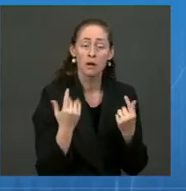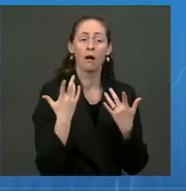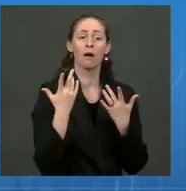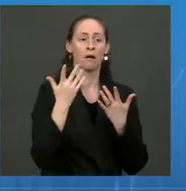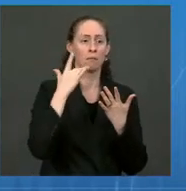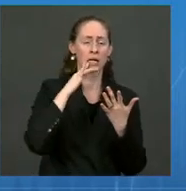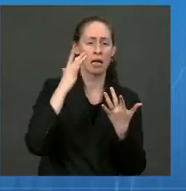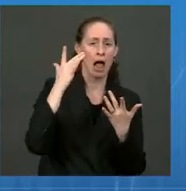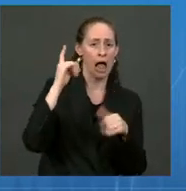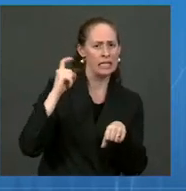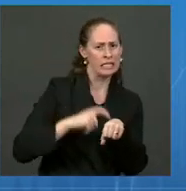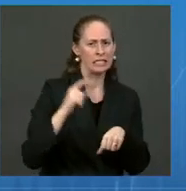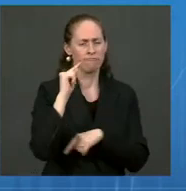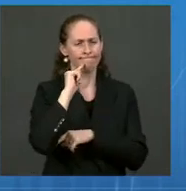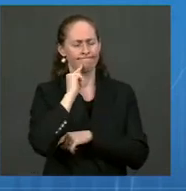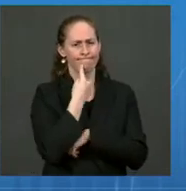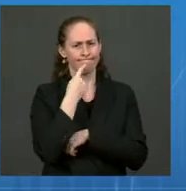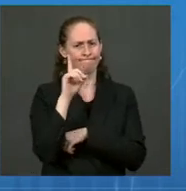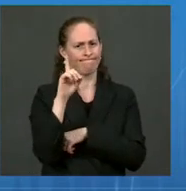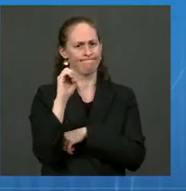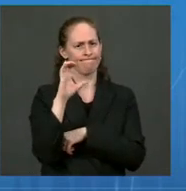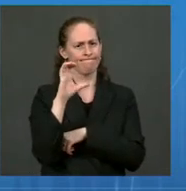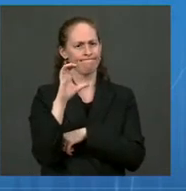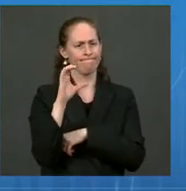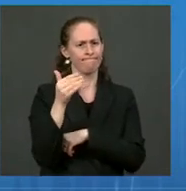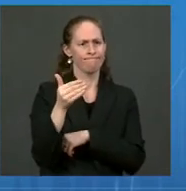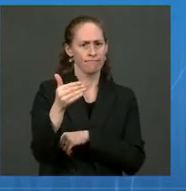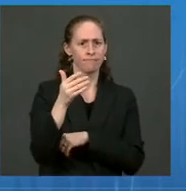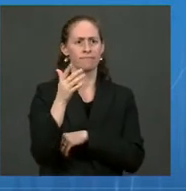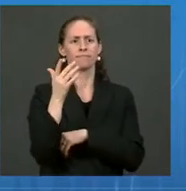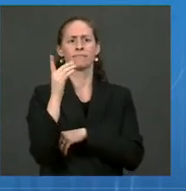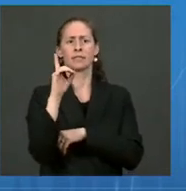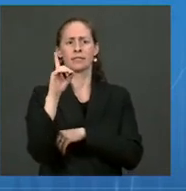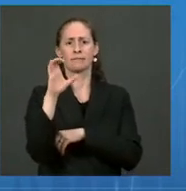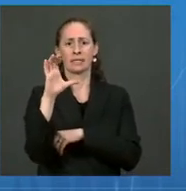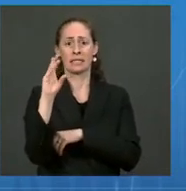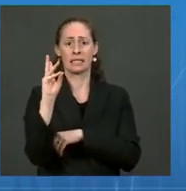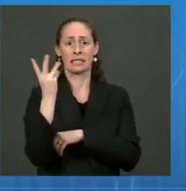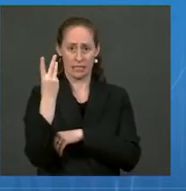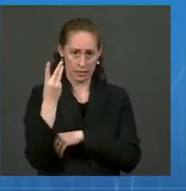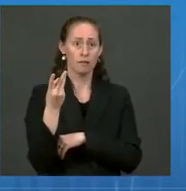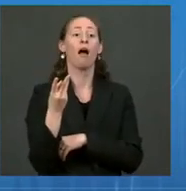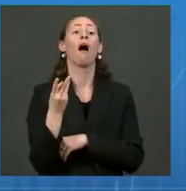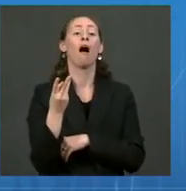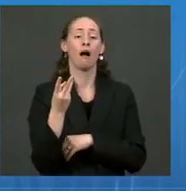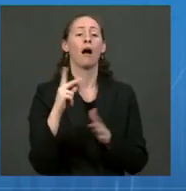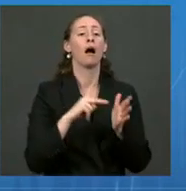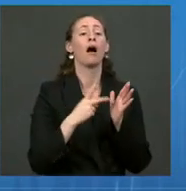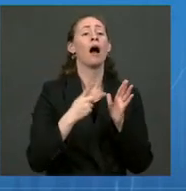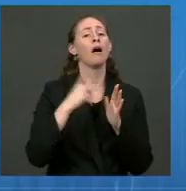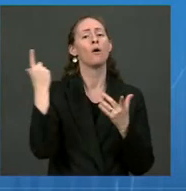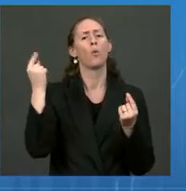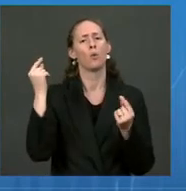6th. But even once we hit those deadlines, we expect federal agencies and contractors will follow their standard